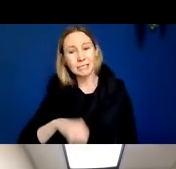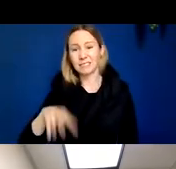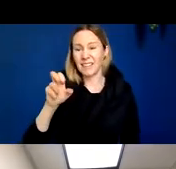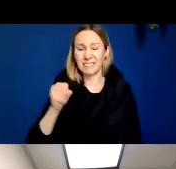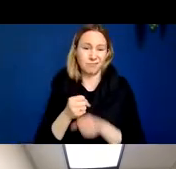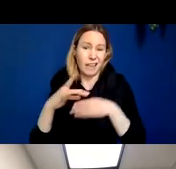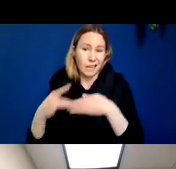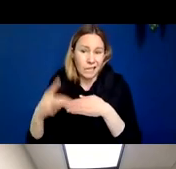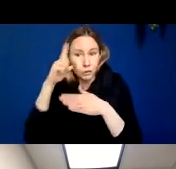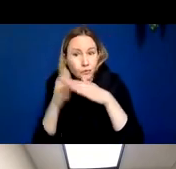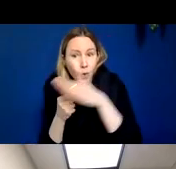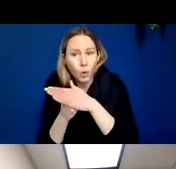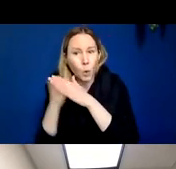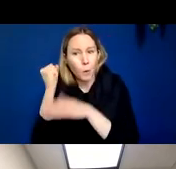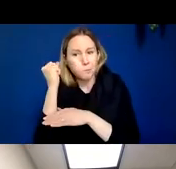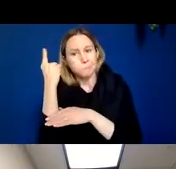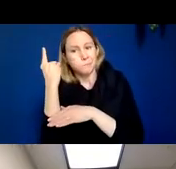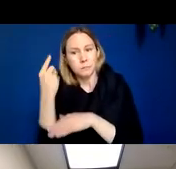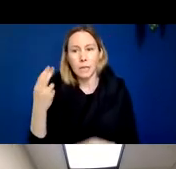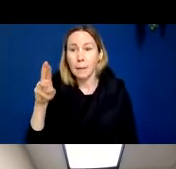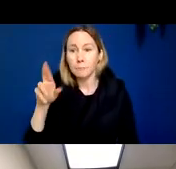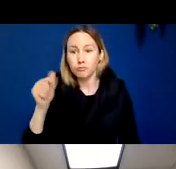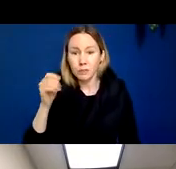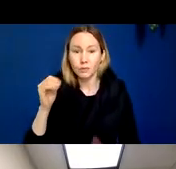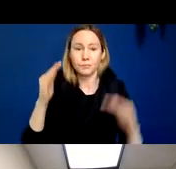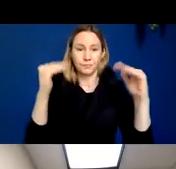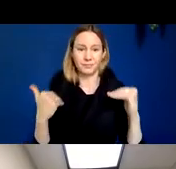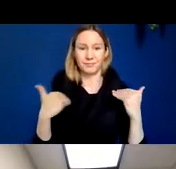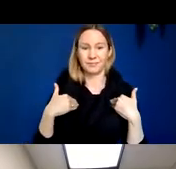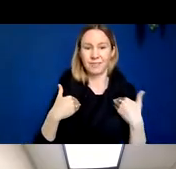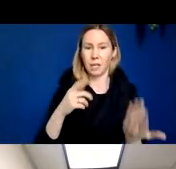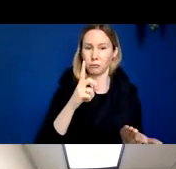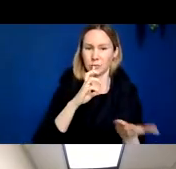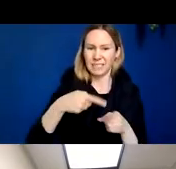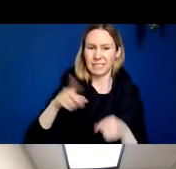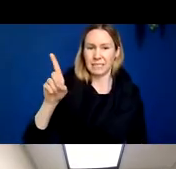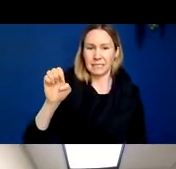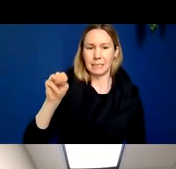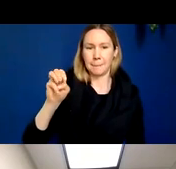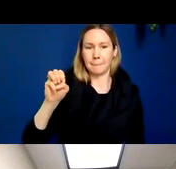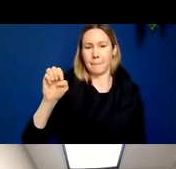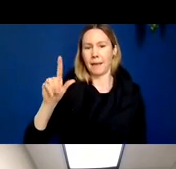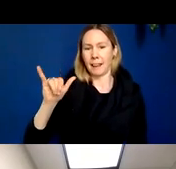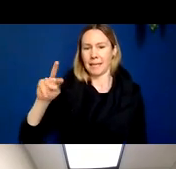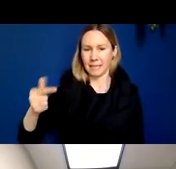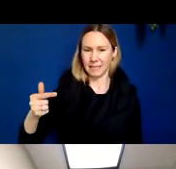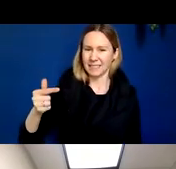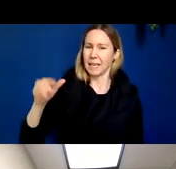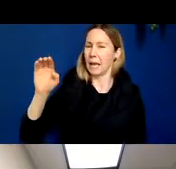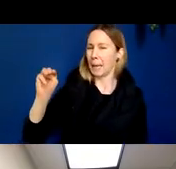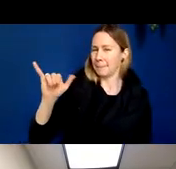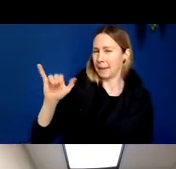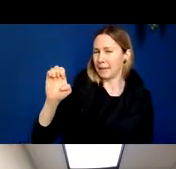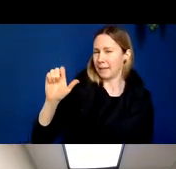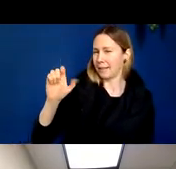and hemorrhages. We have demyelinating diseases that attack primarily the myelin sheath or a component of